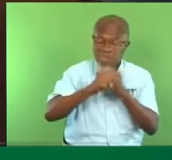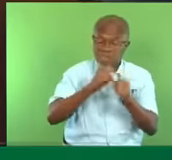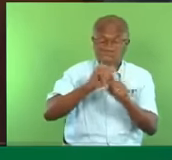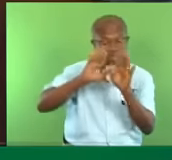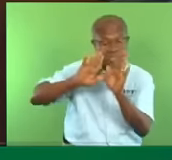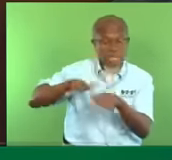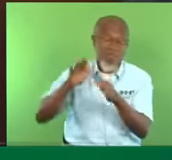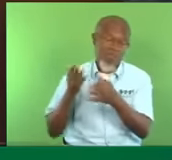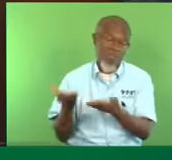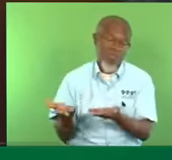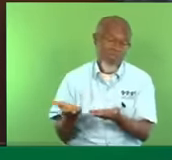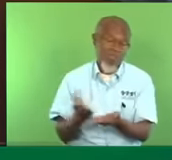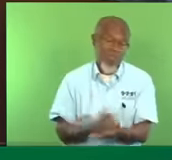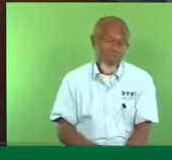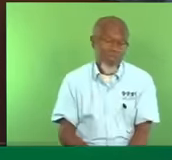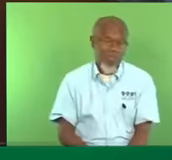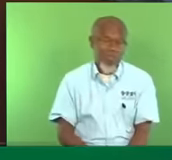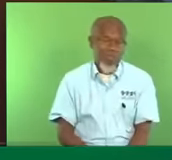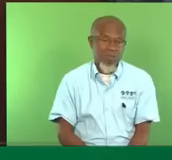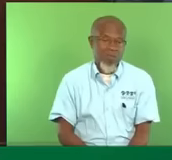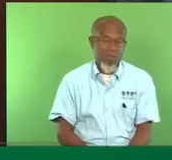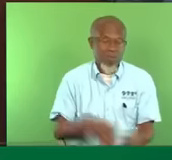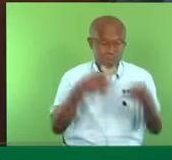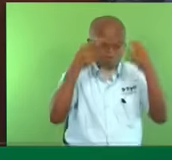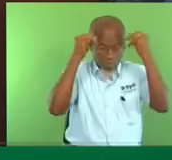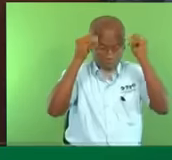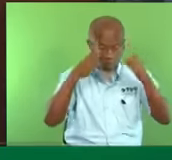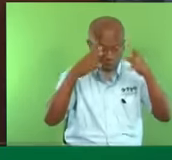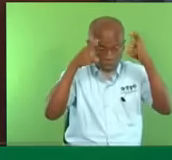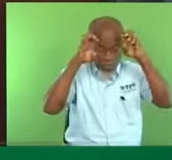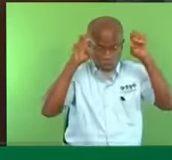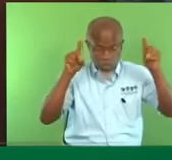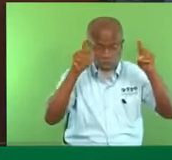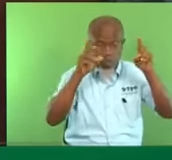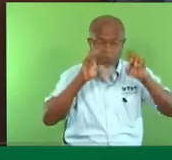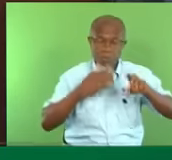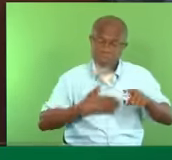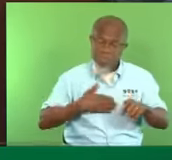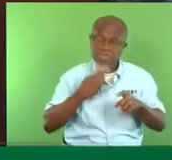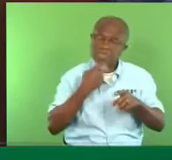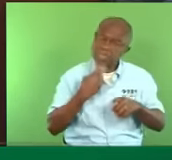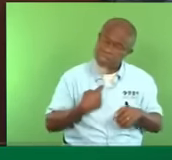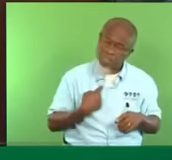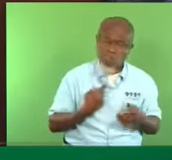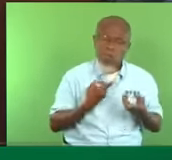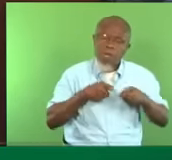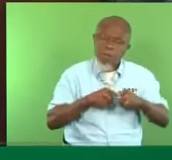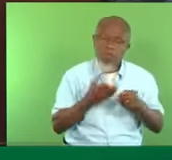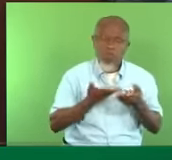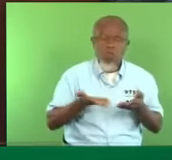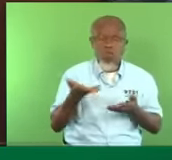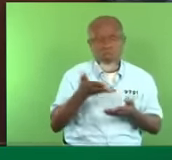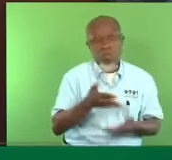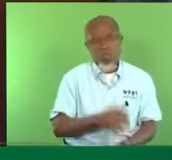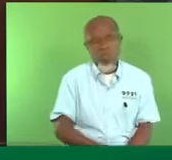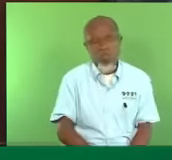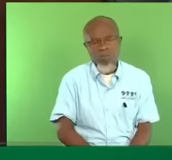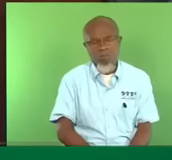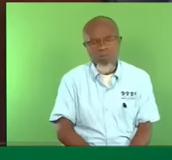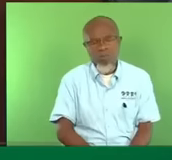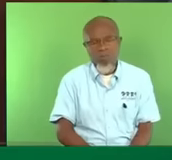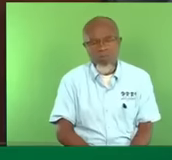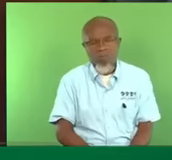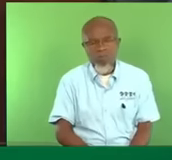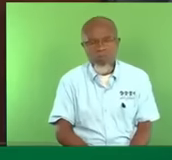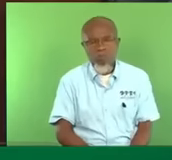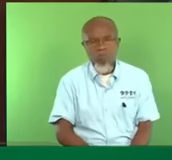give us a statement as to what is happening with that, with those areas. Madam Speaker, what is happening in